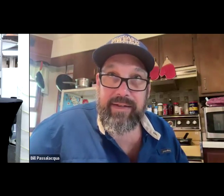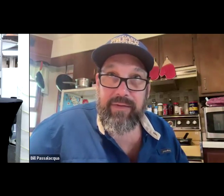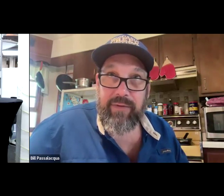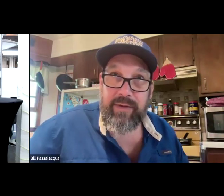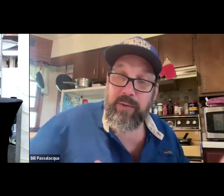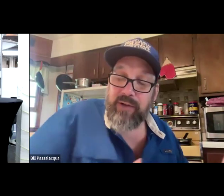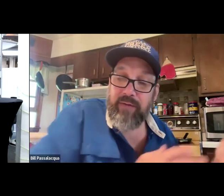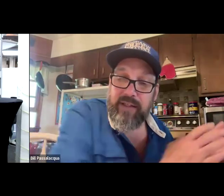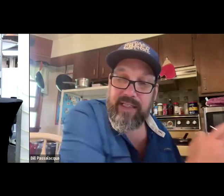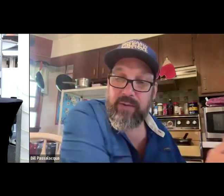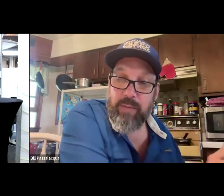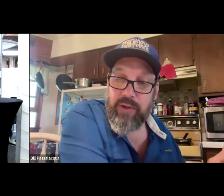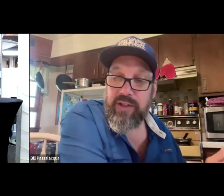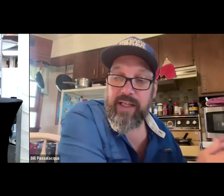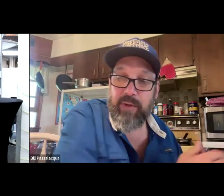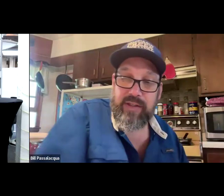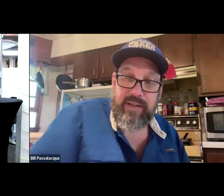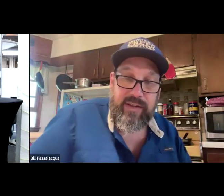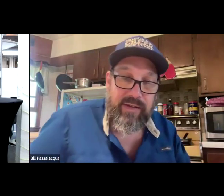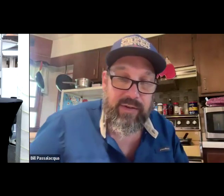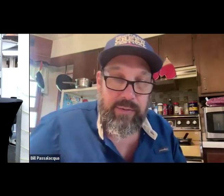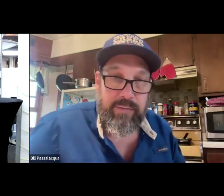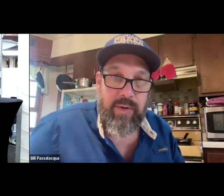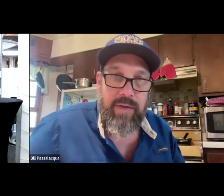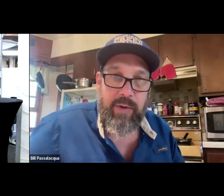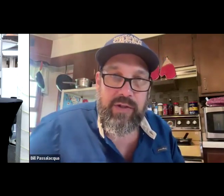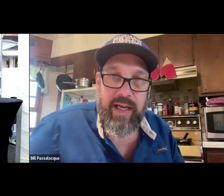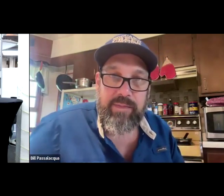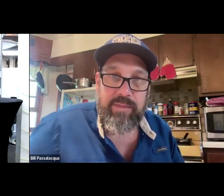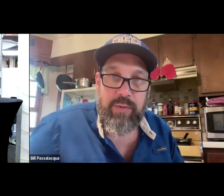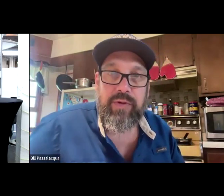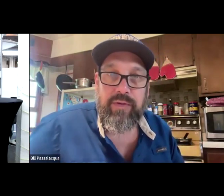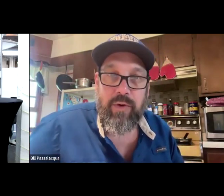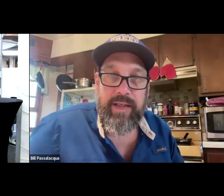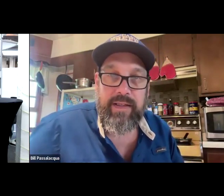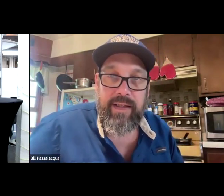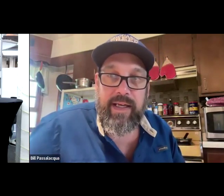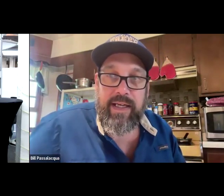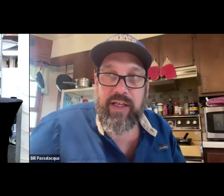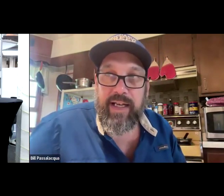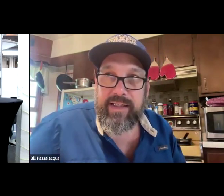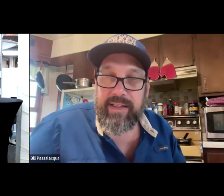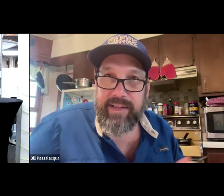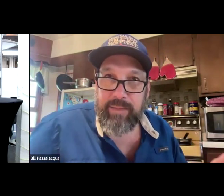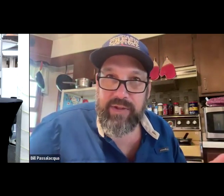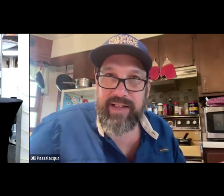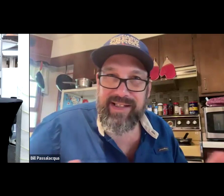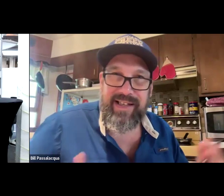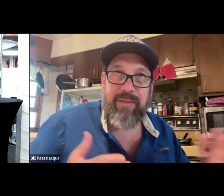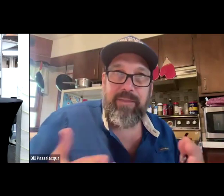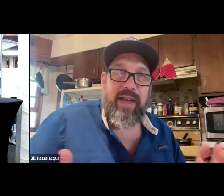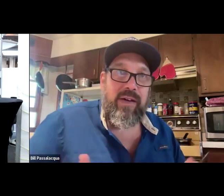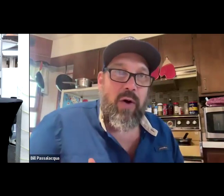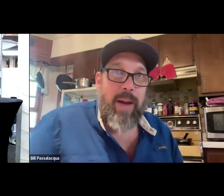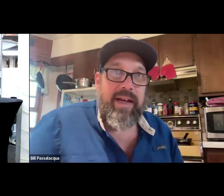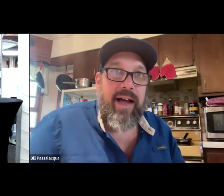got the Fred Eaglesmith traveling steam show, merchandise person to run the merchandise booth for me. She got to take 10%. This